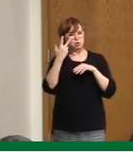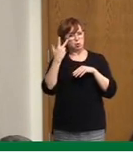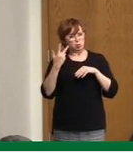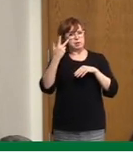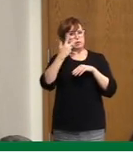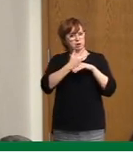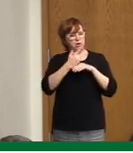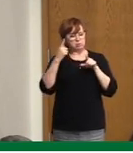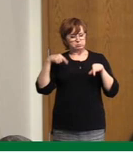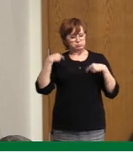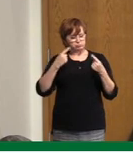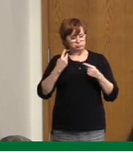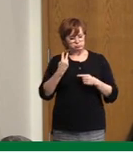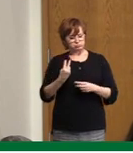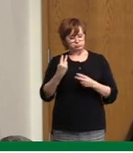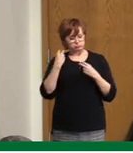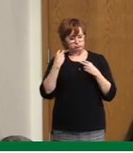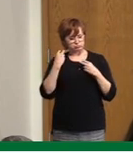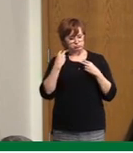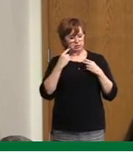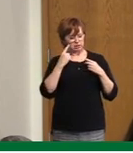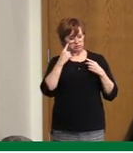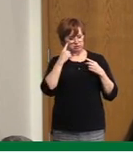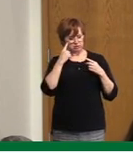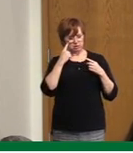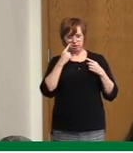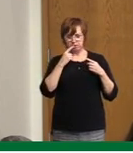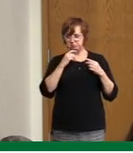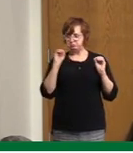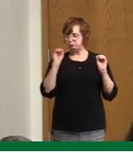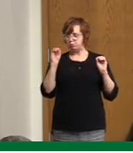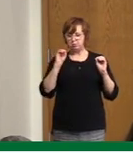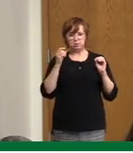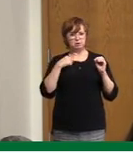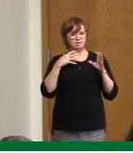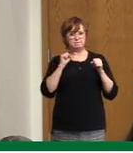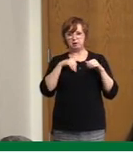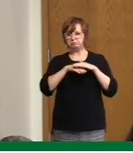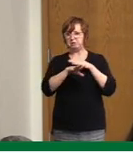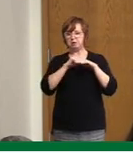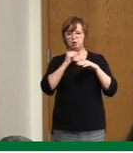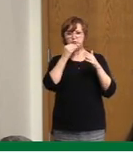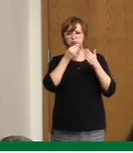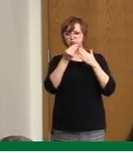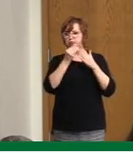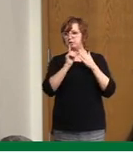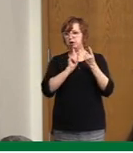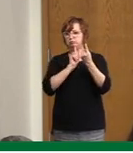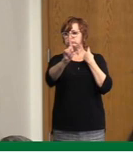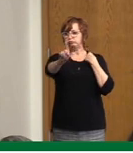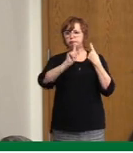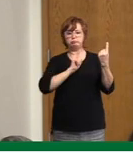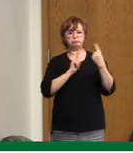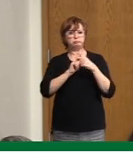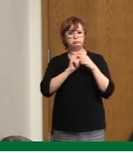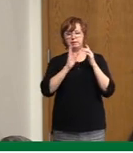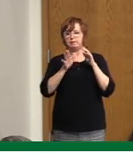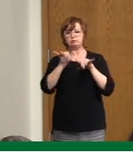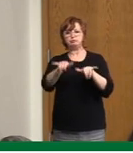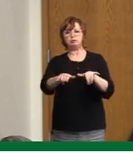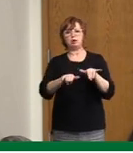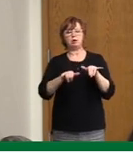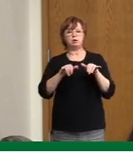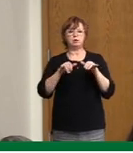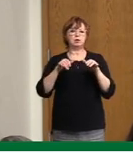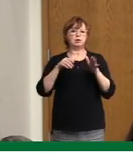to revisit your protocols and just improve your physical distancing and mask use and other behaviors at work or otherwise when